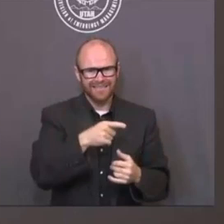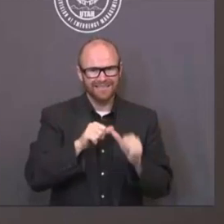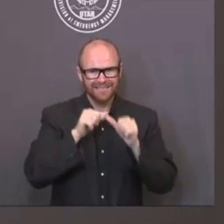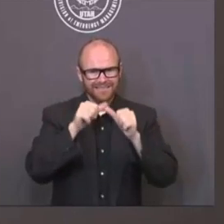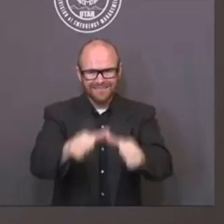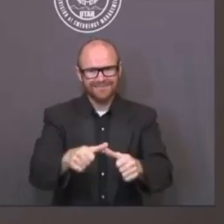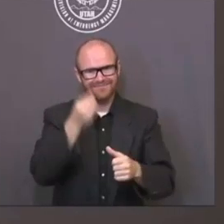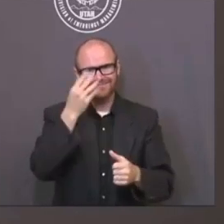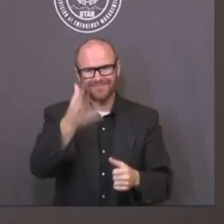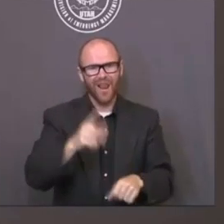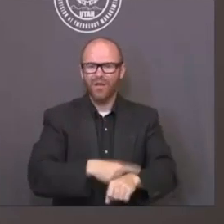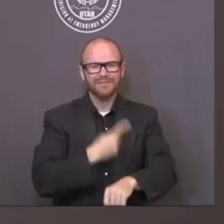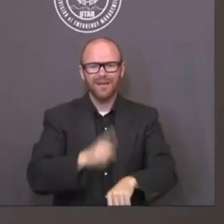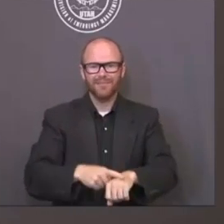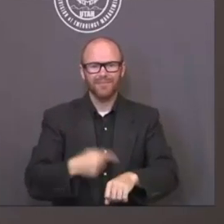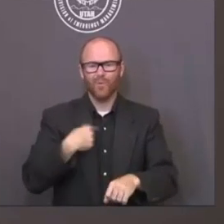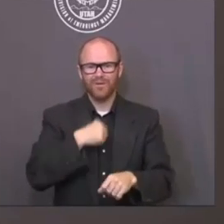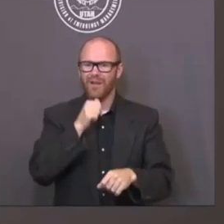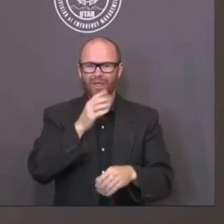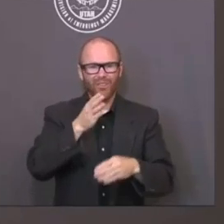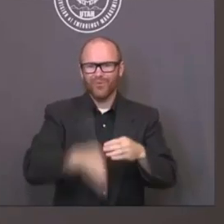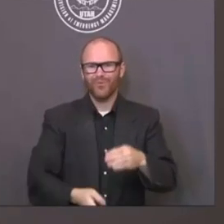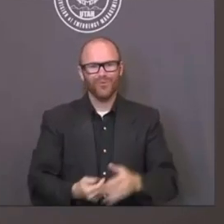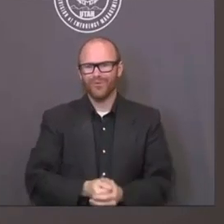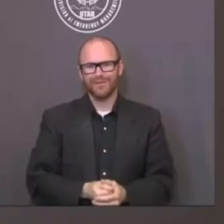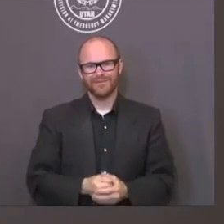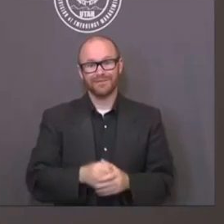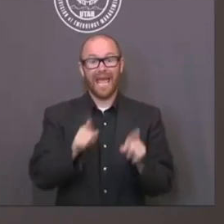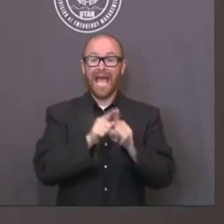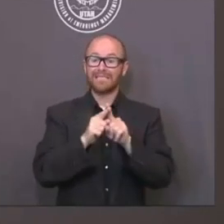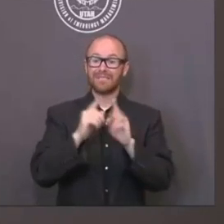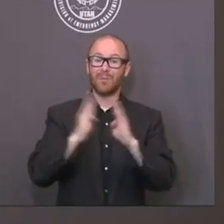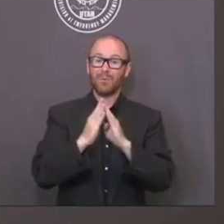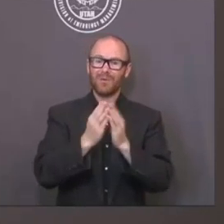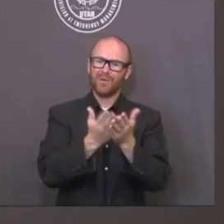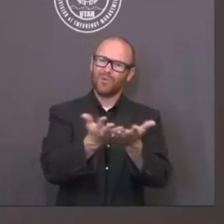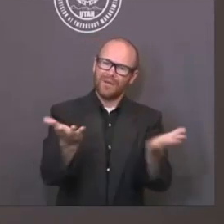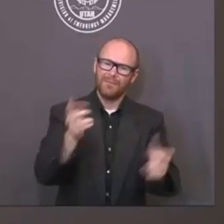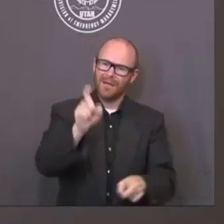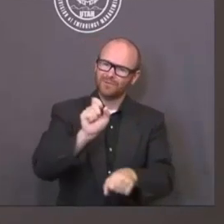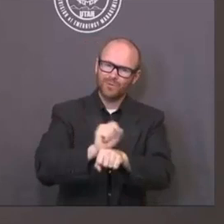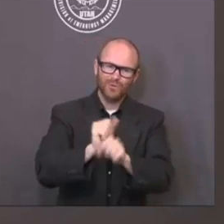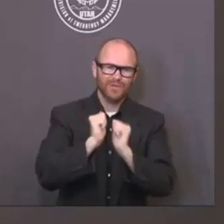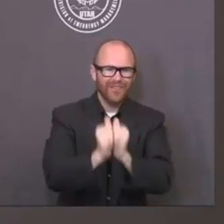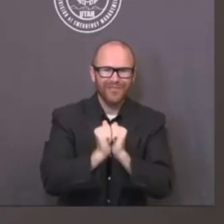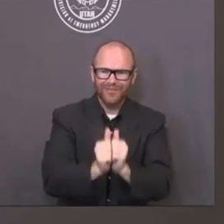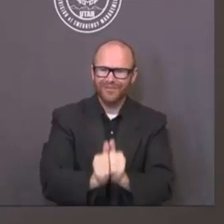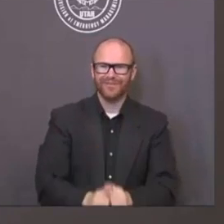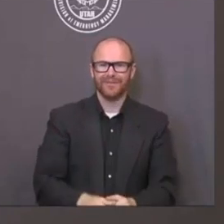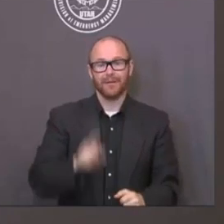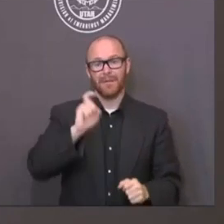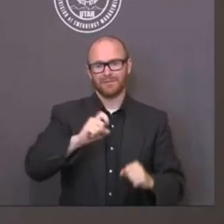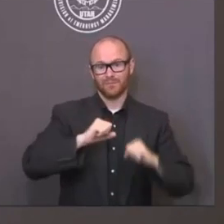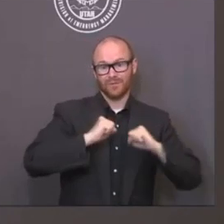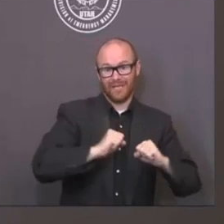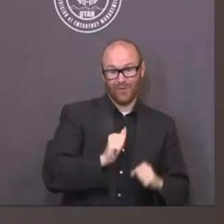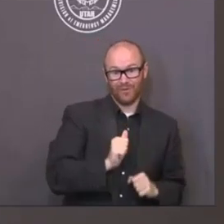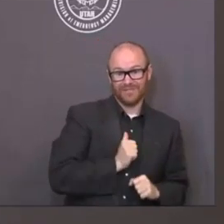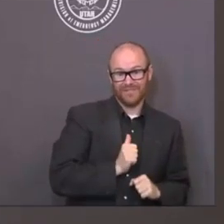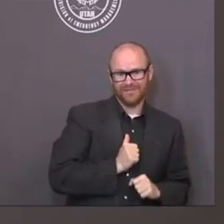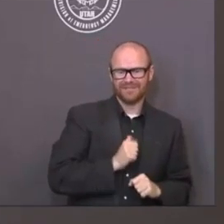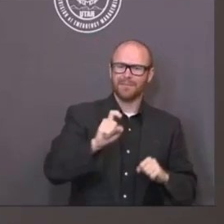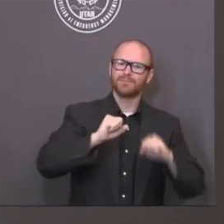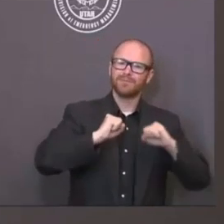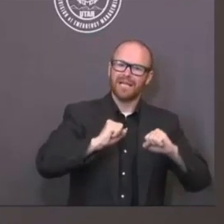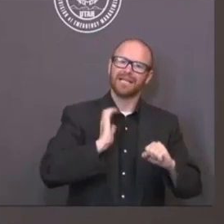And we've got to figure out how we're going to address this as a community at large. In fact, to make sure that we protect ourselves and our loved ones from